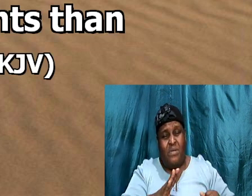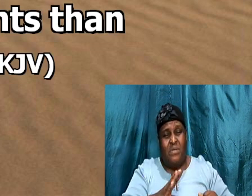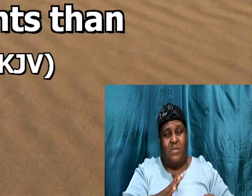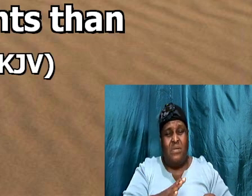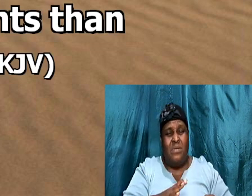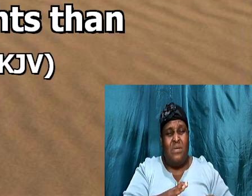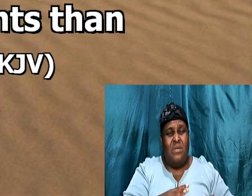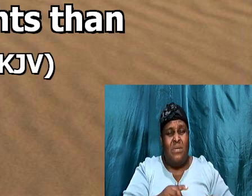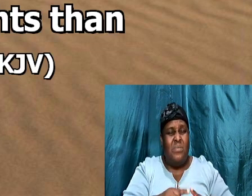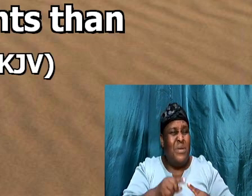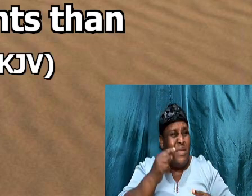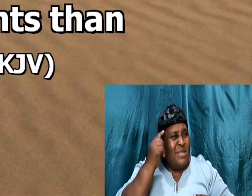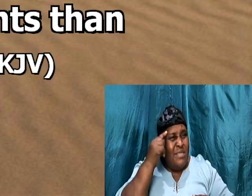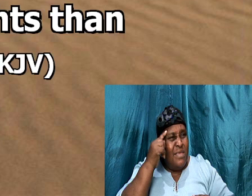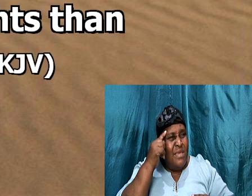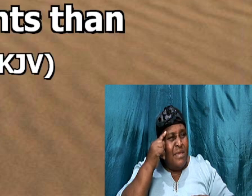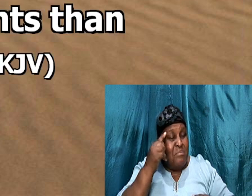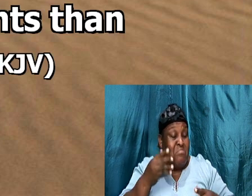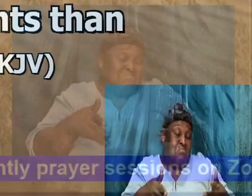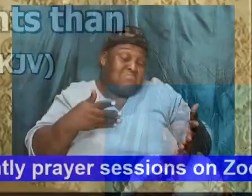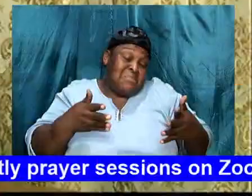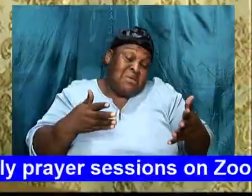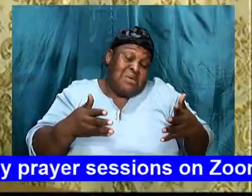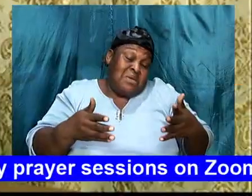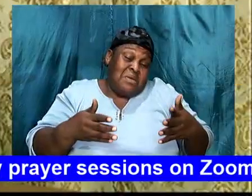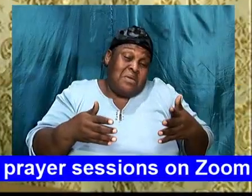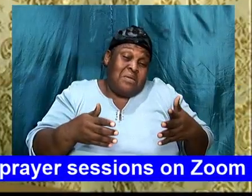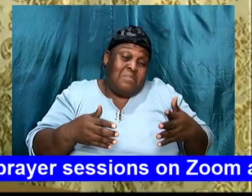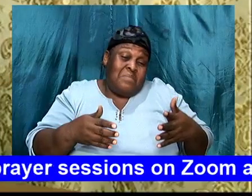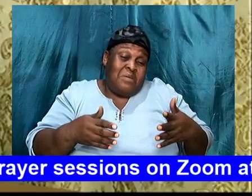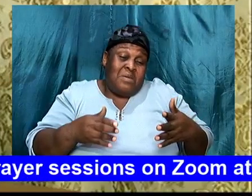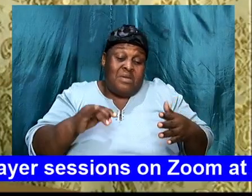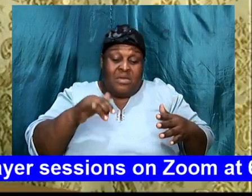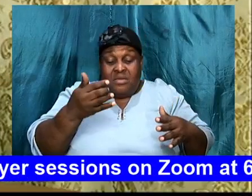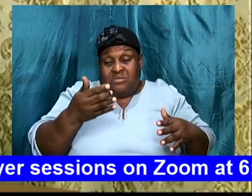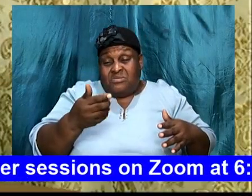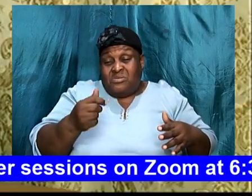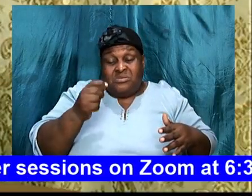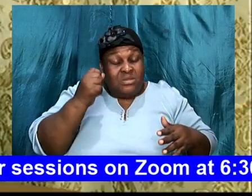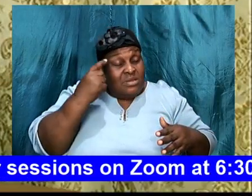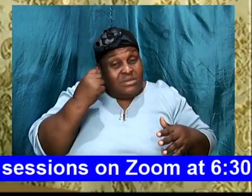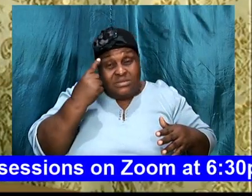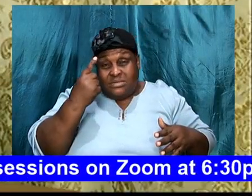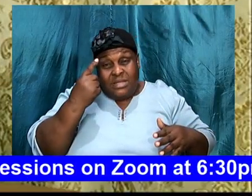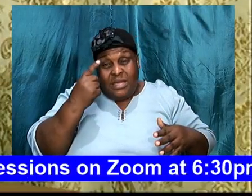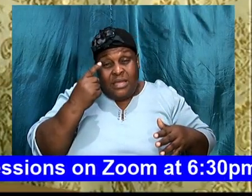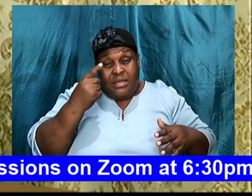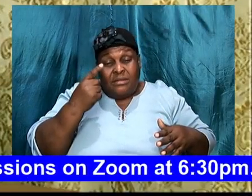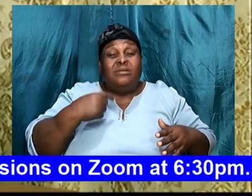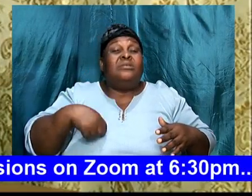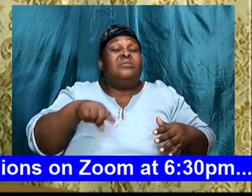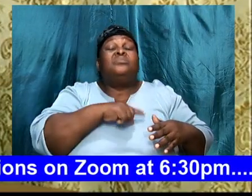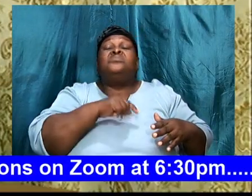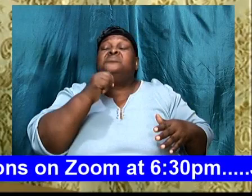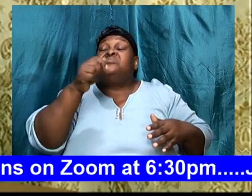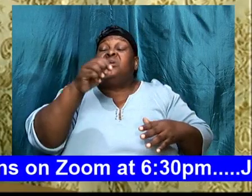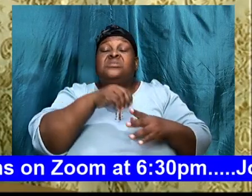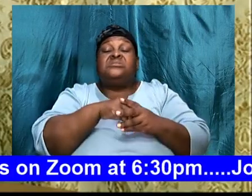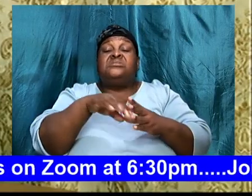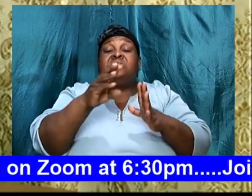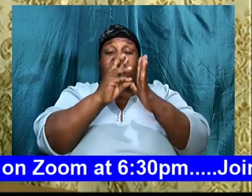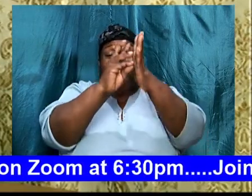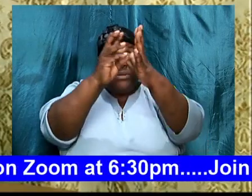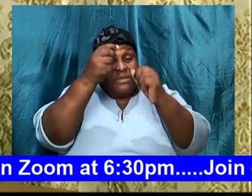the will of God, it might just be, that we find out, that look here, you are not, in the will, of